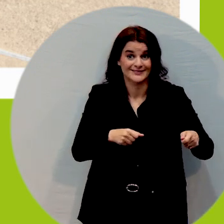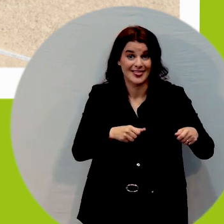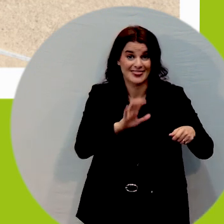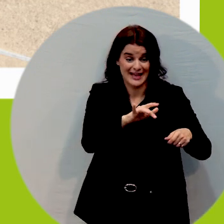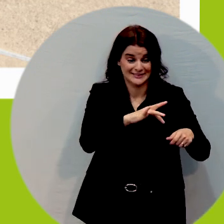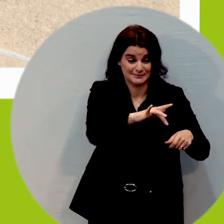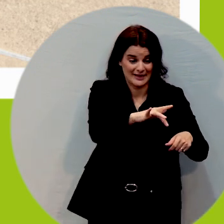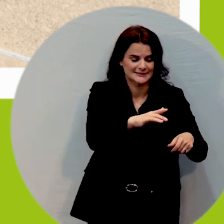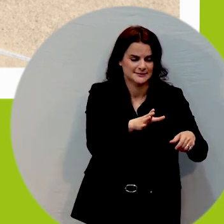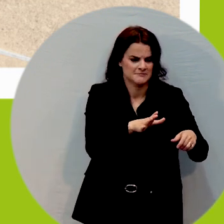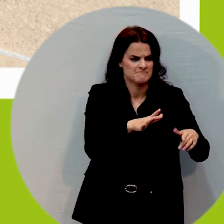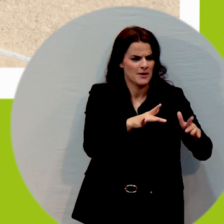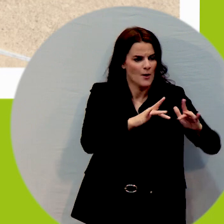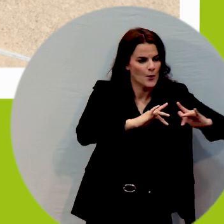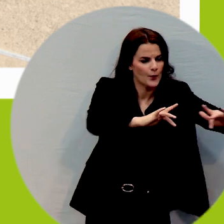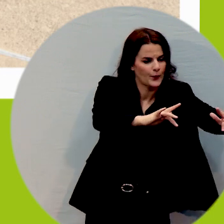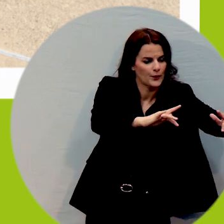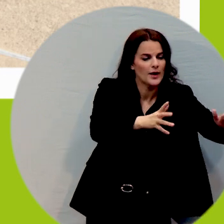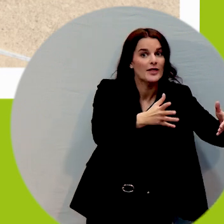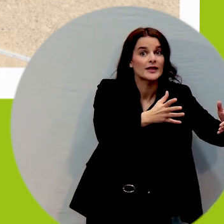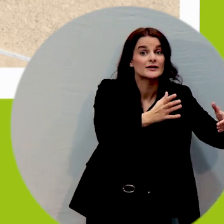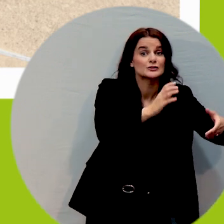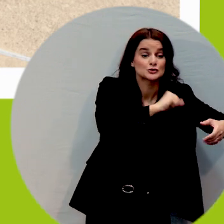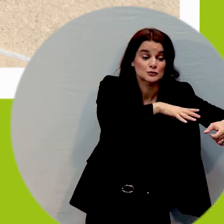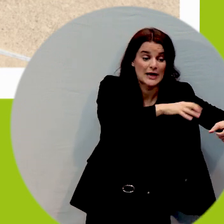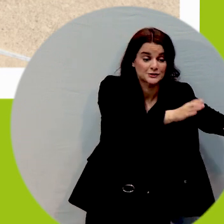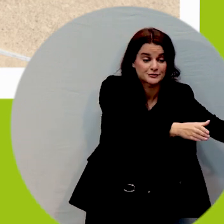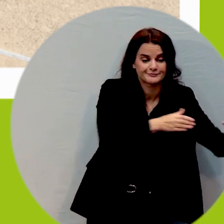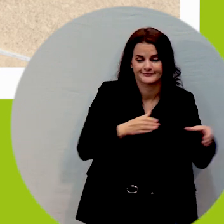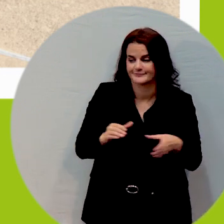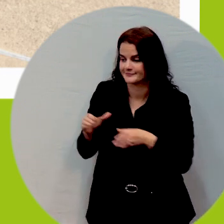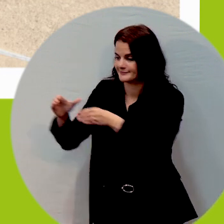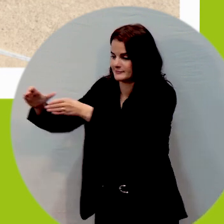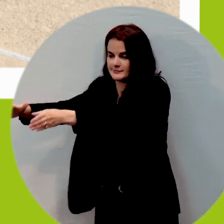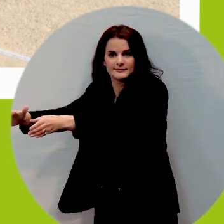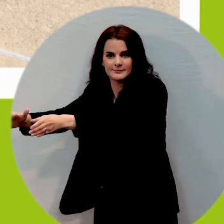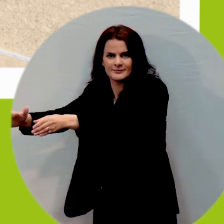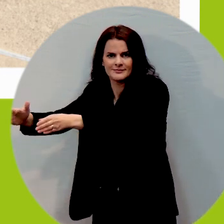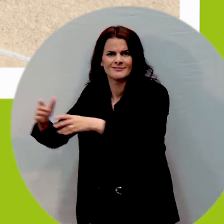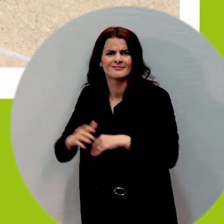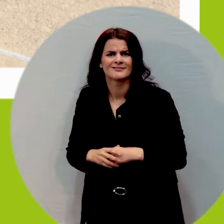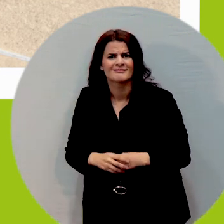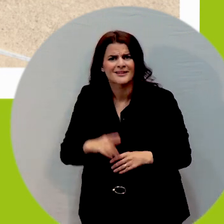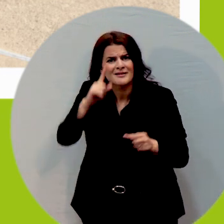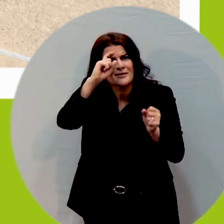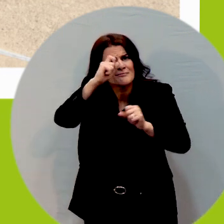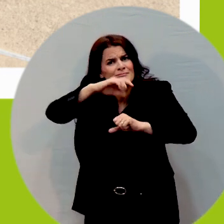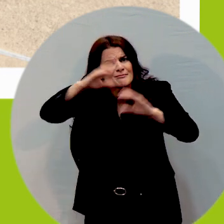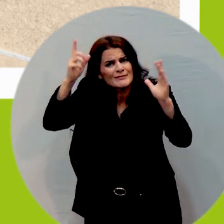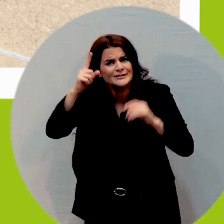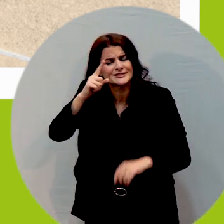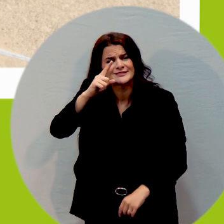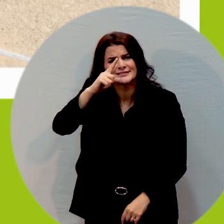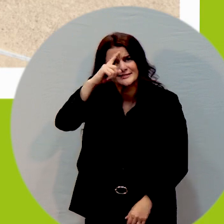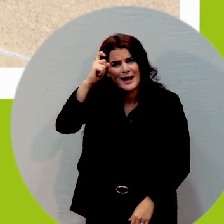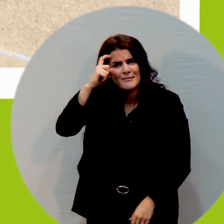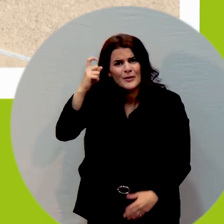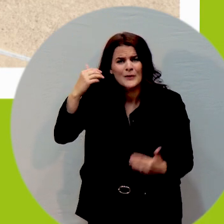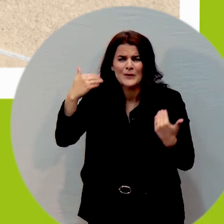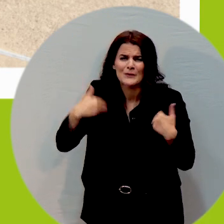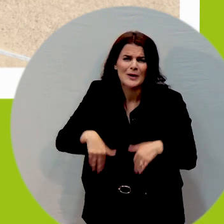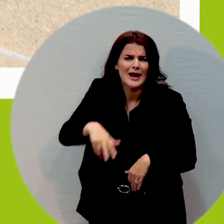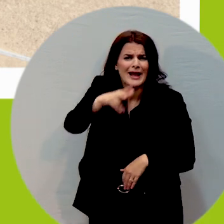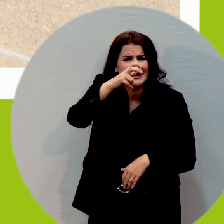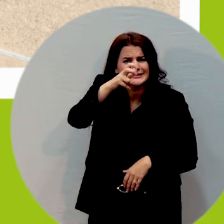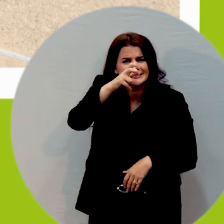trash can on the other side can you imagine in the summer you have insects and you know you you can't